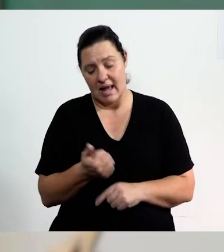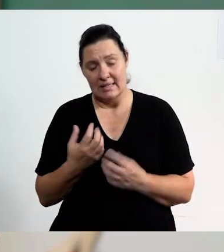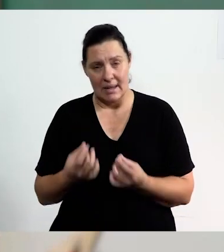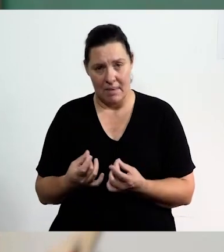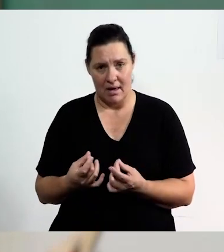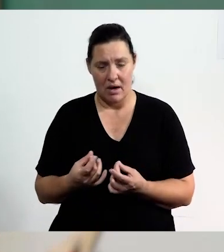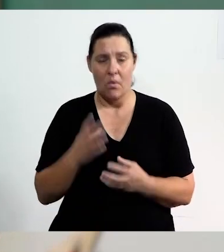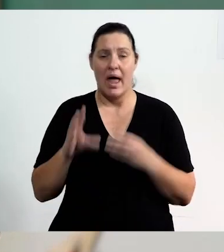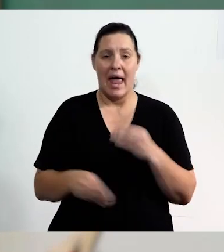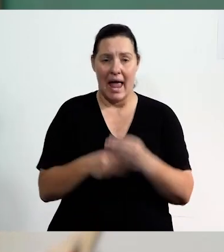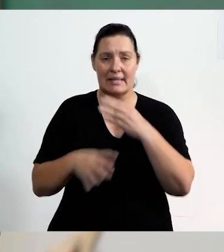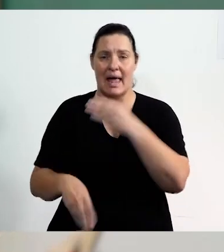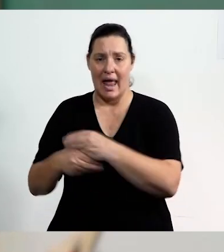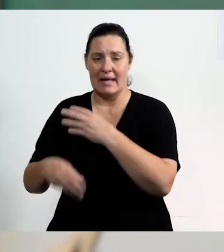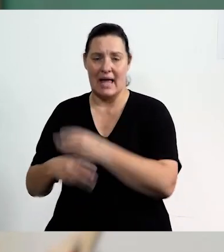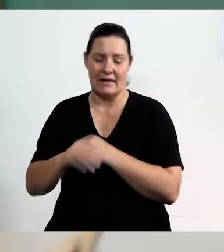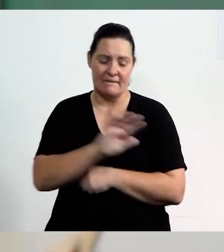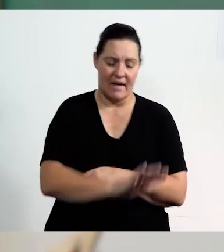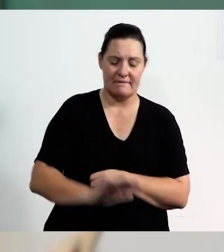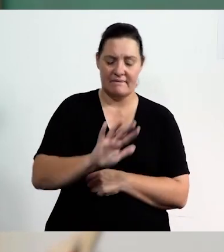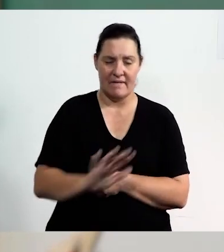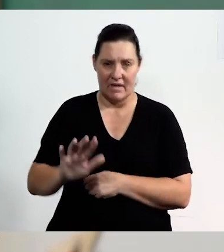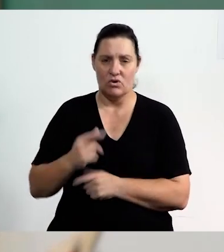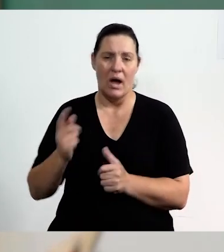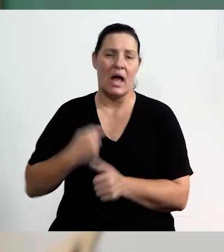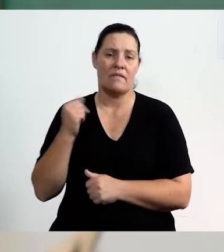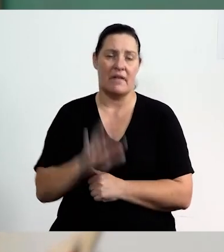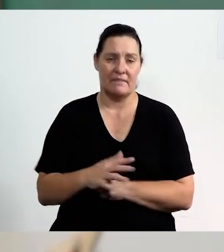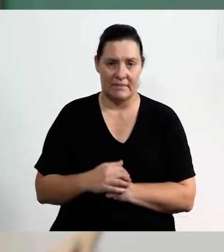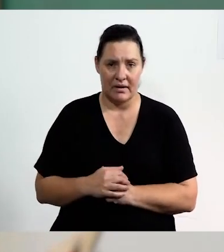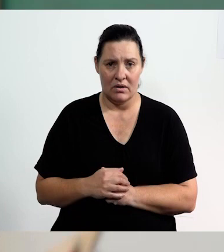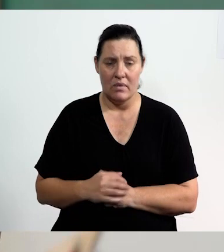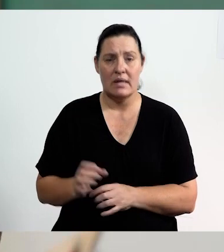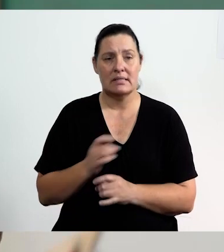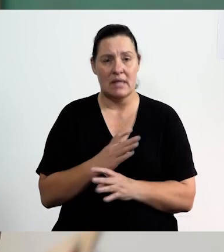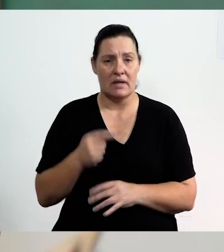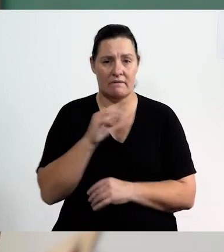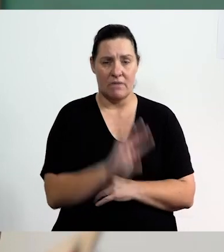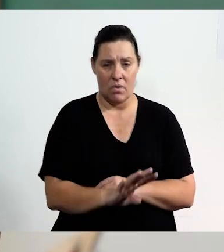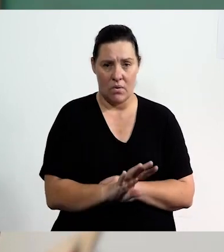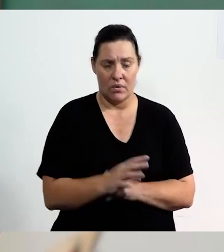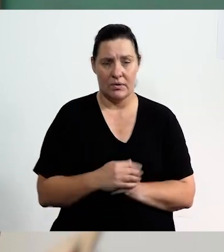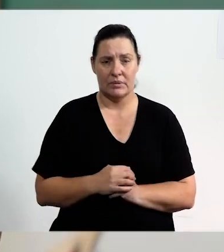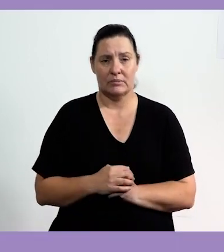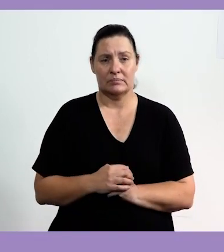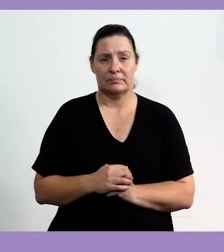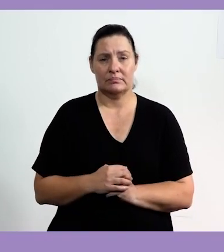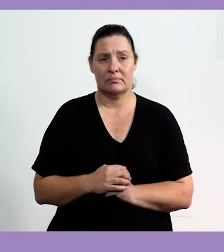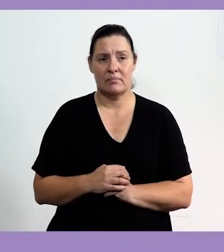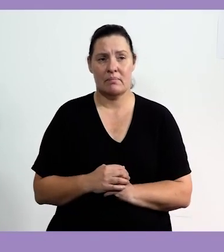number to the next number, we are adding 5. So we are counting in 5s. We are starting there at 4.